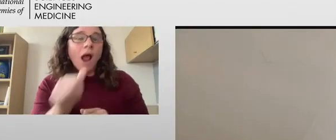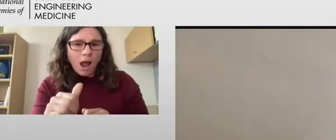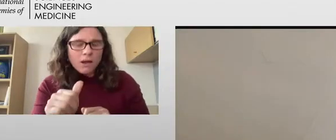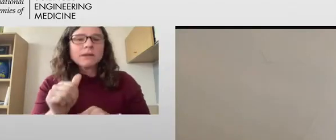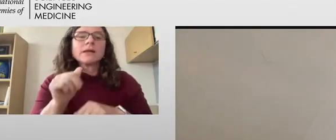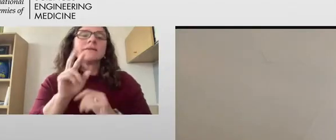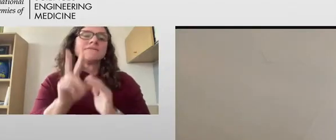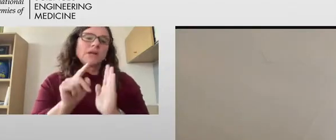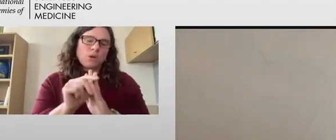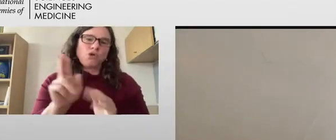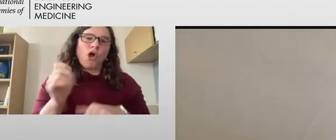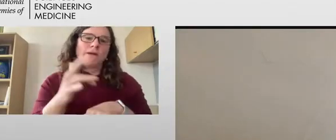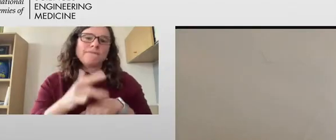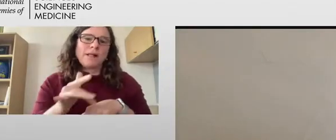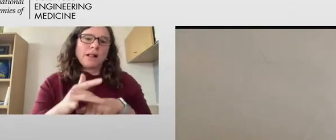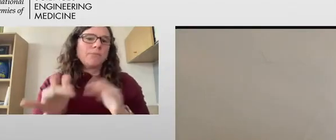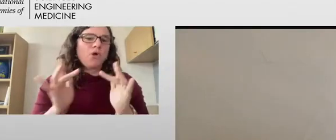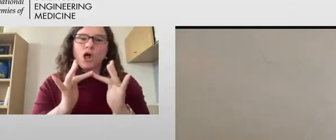the discussion today.